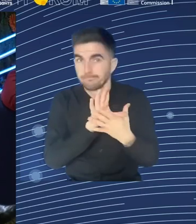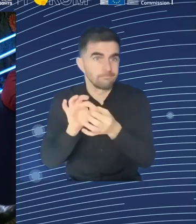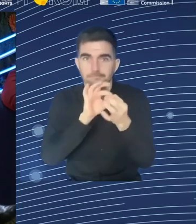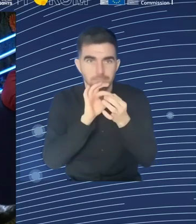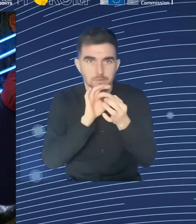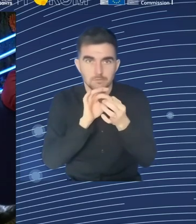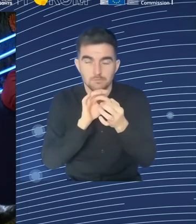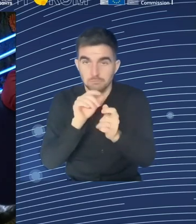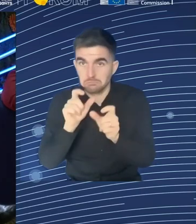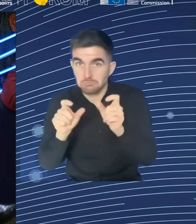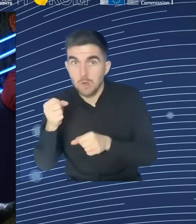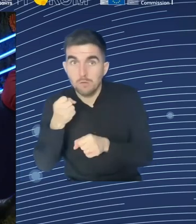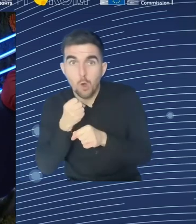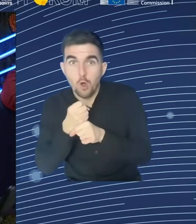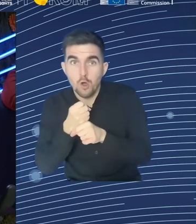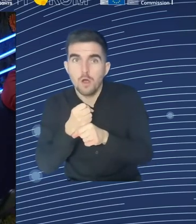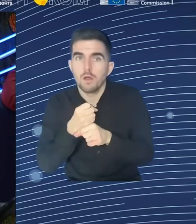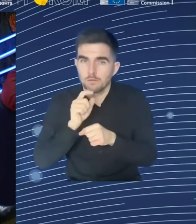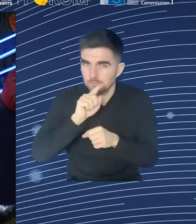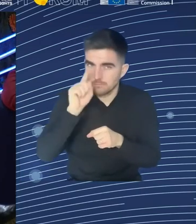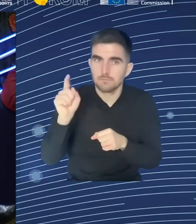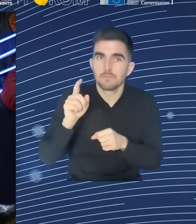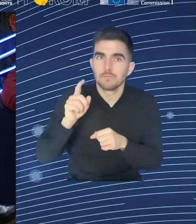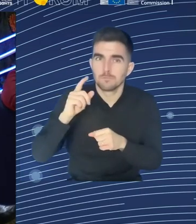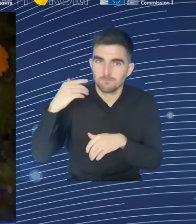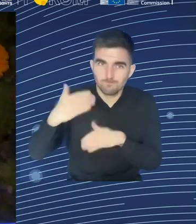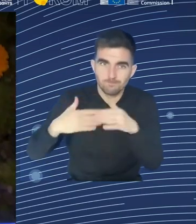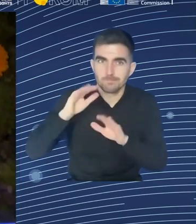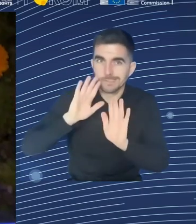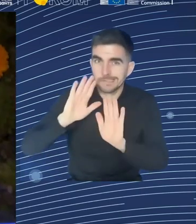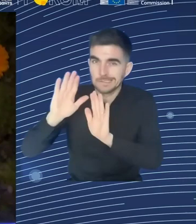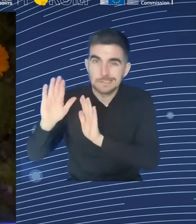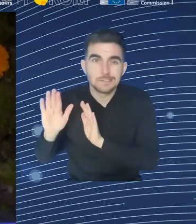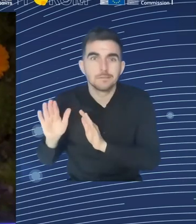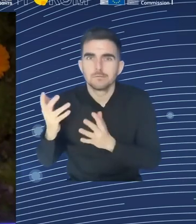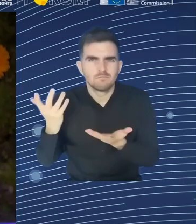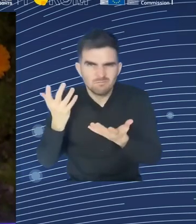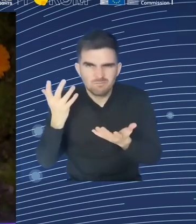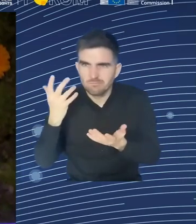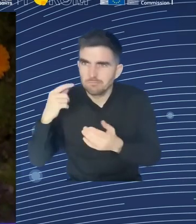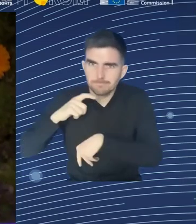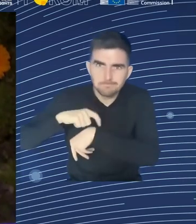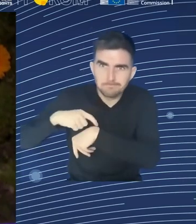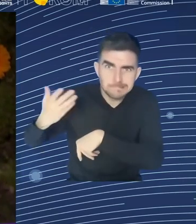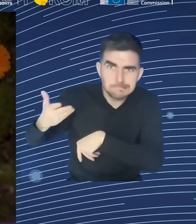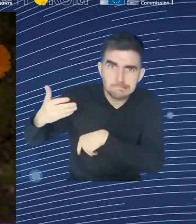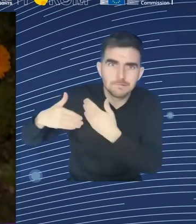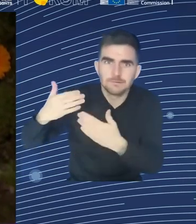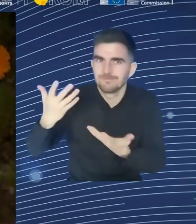they feel supported, they feel accompanied. And there is where you really get the whole